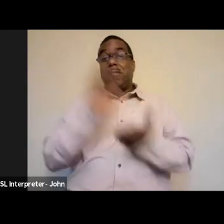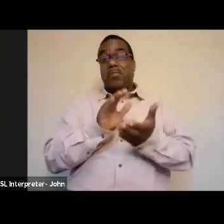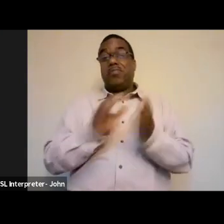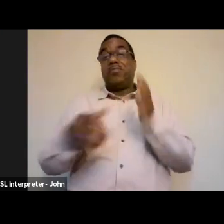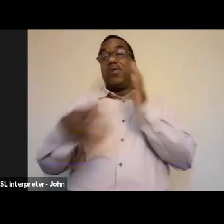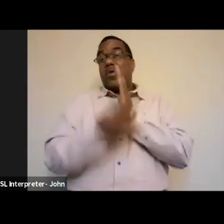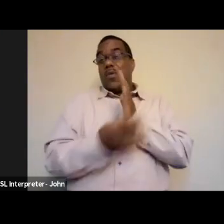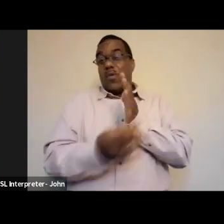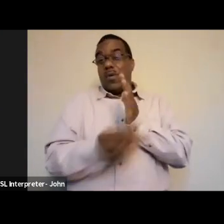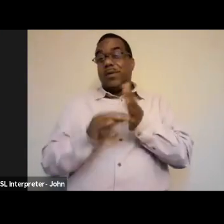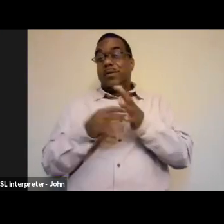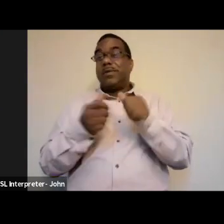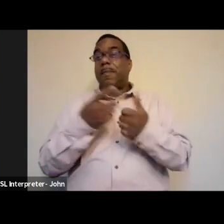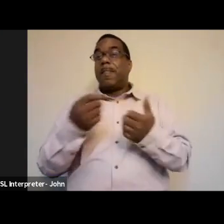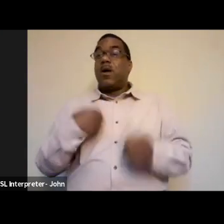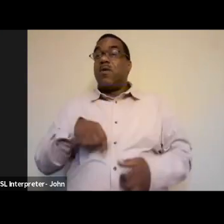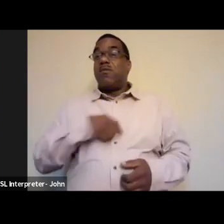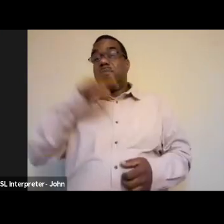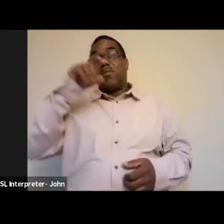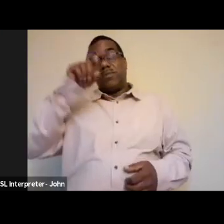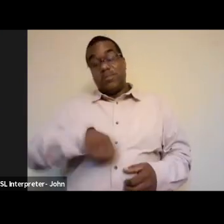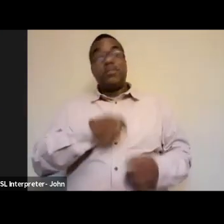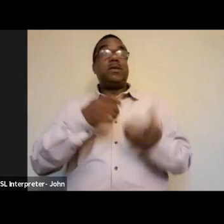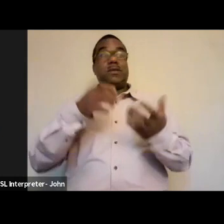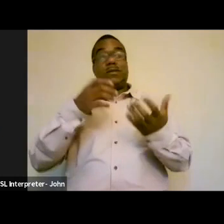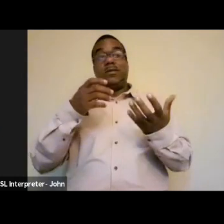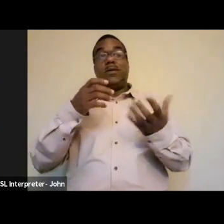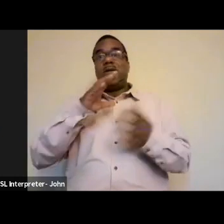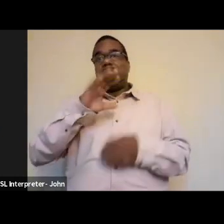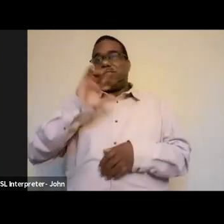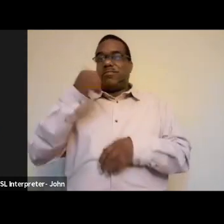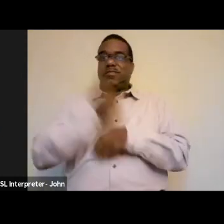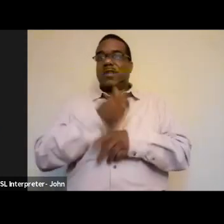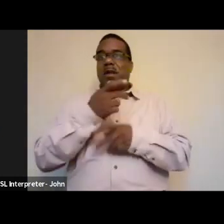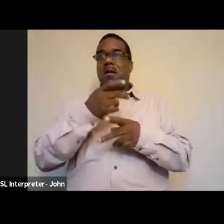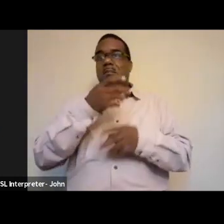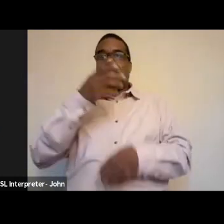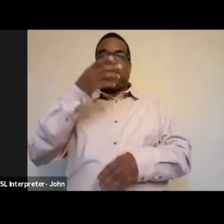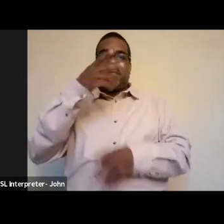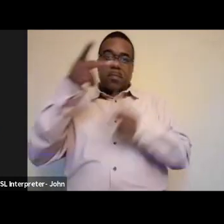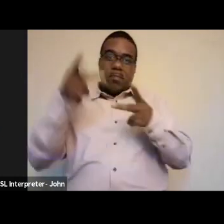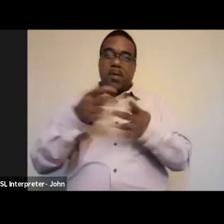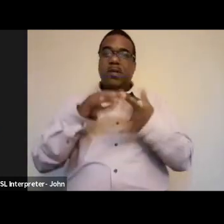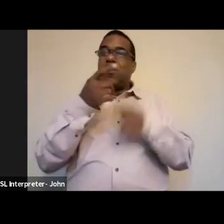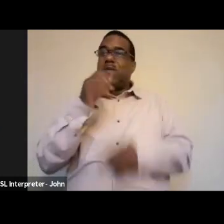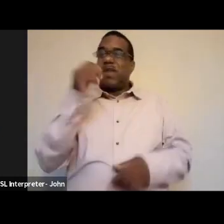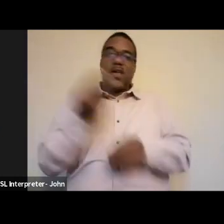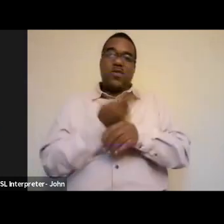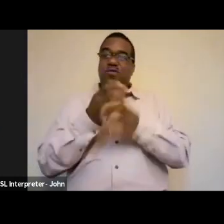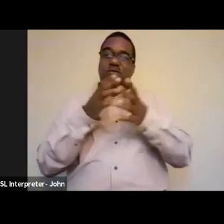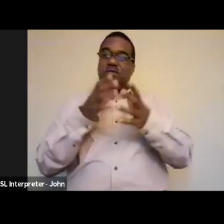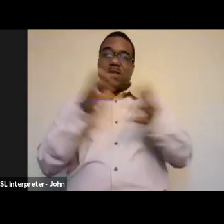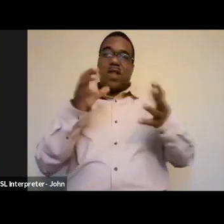we're going to have to get to a place where we're not really using oil at all if we actually want to have humanity on planet earth for